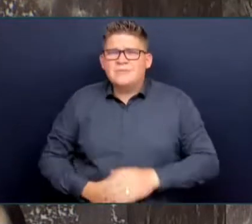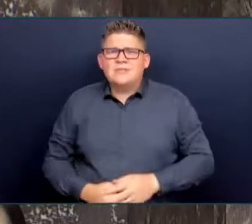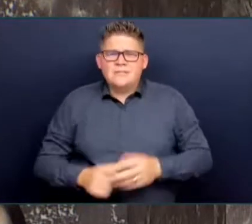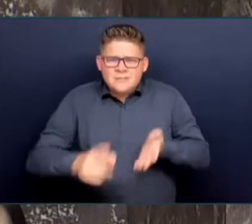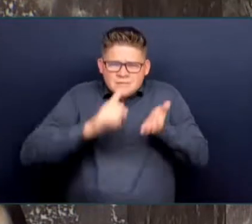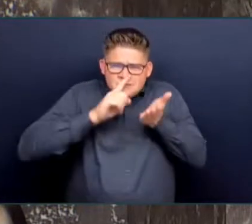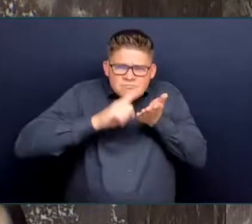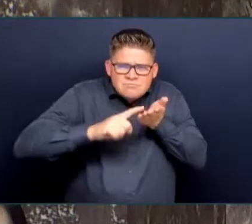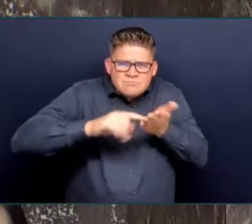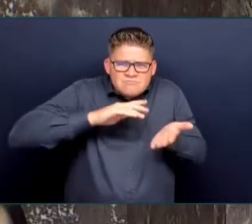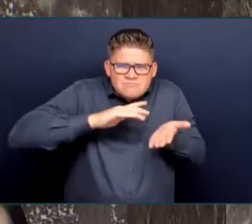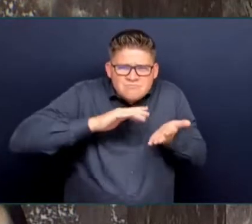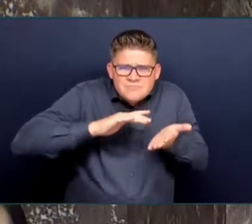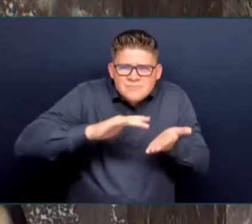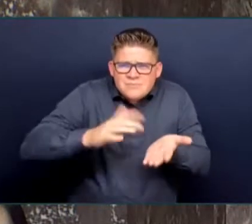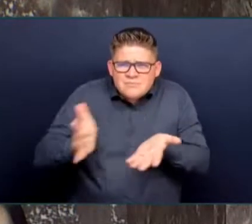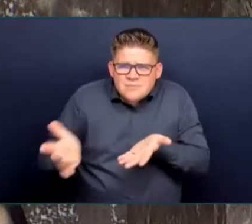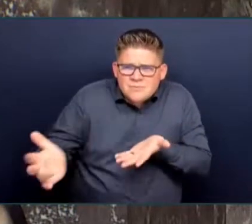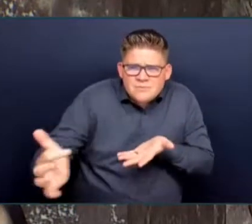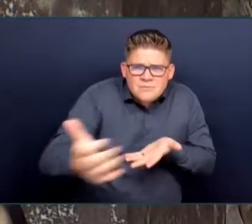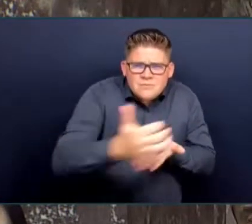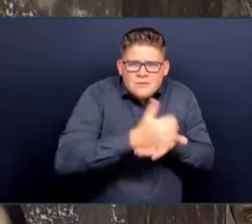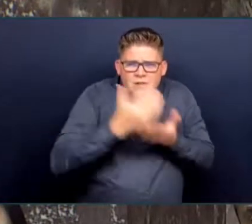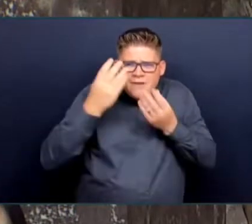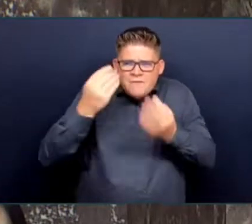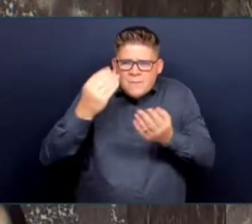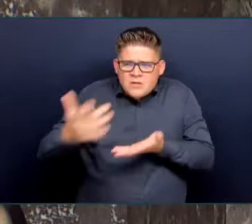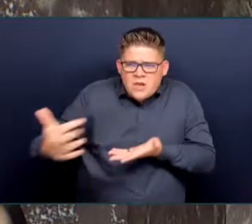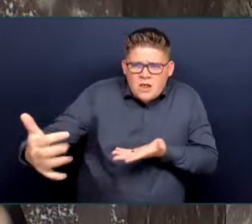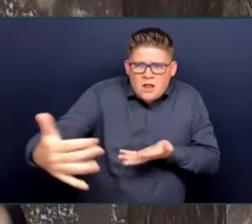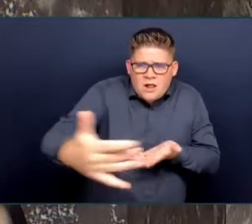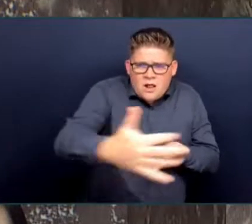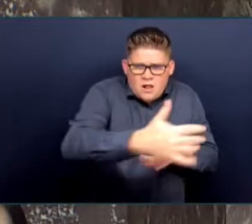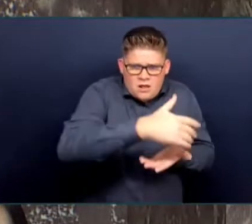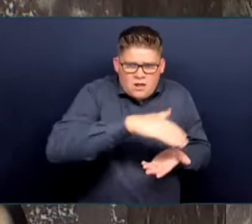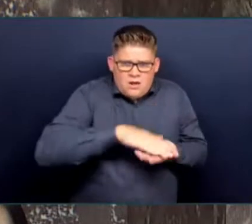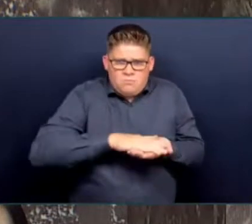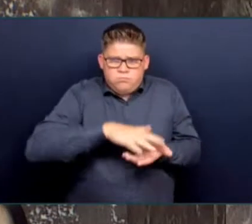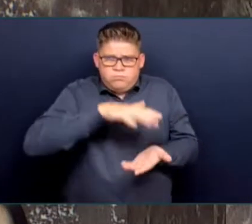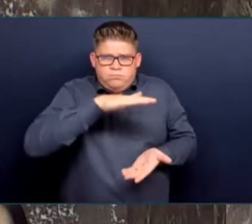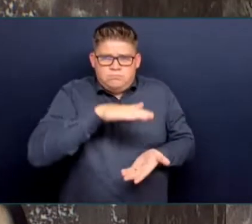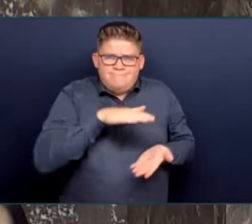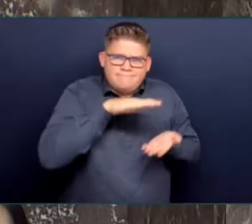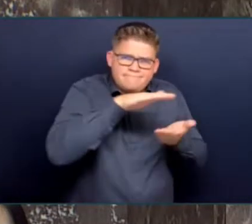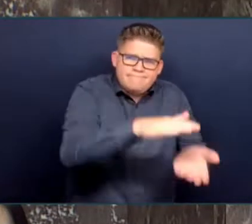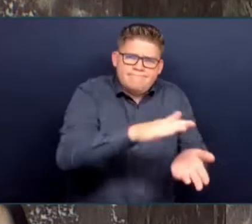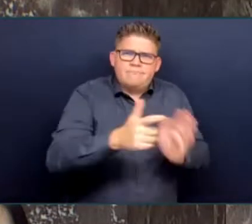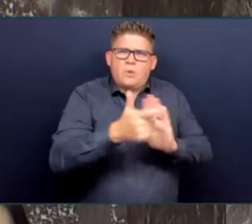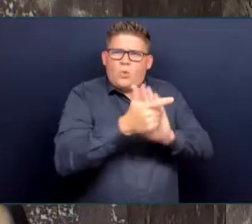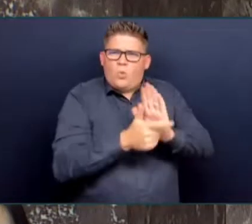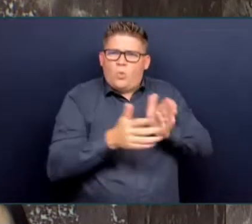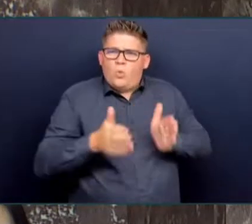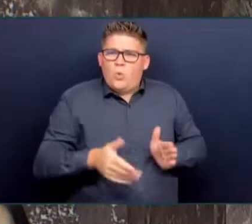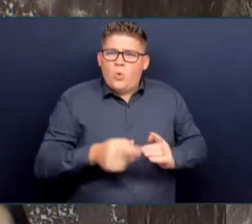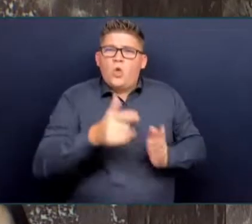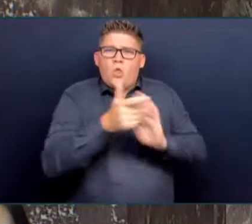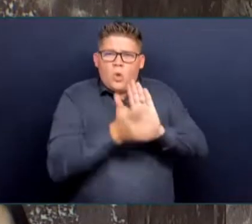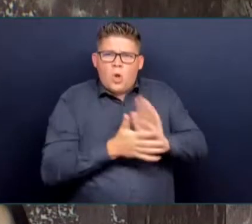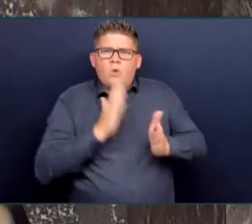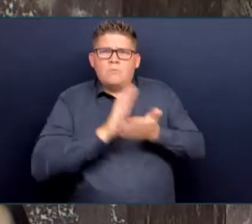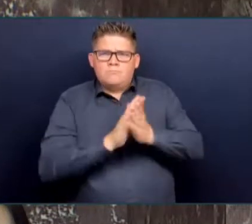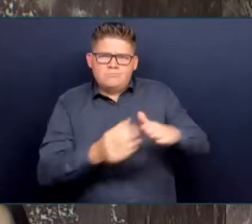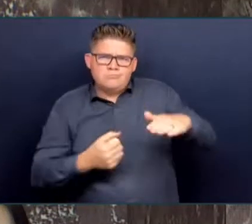a strong case. to somehow suggest that because the police have yet to lay charges or conclude their